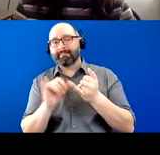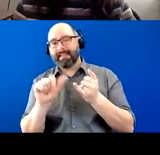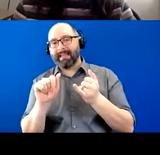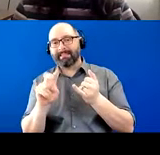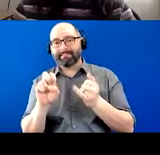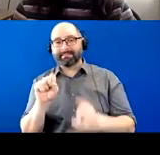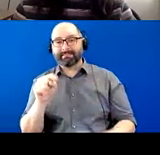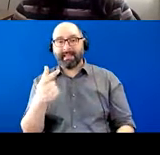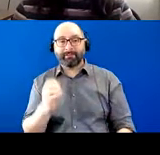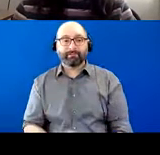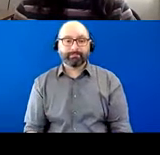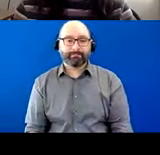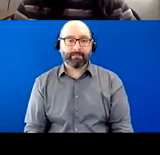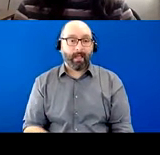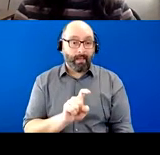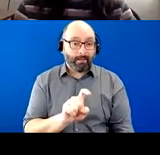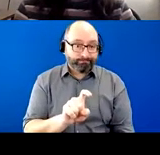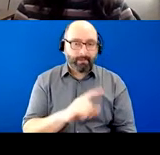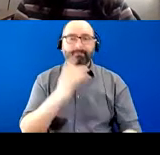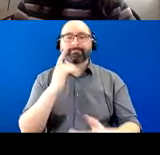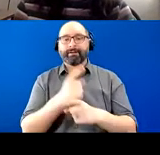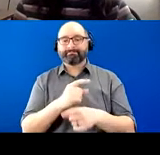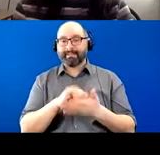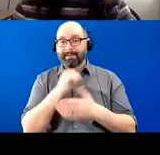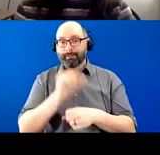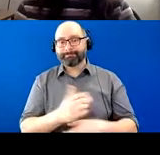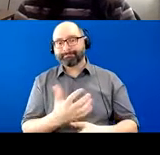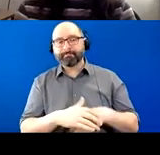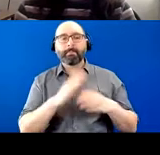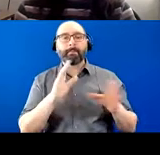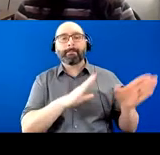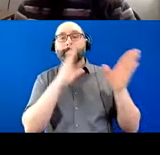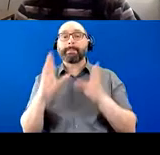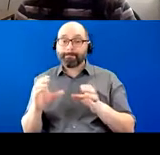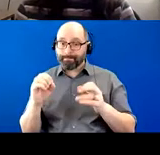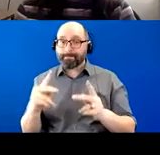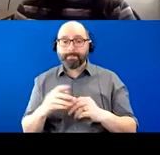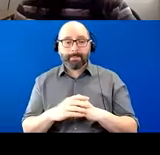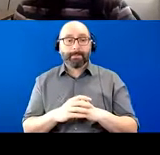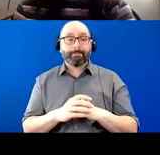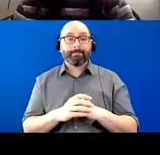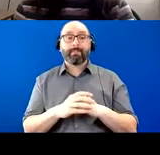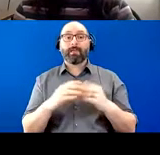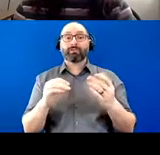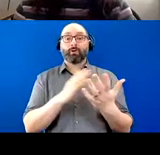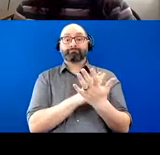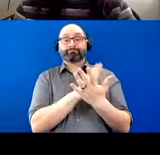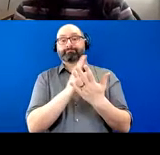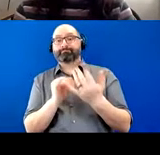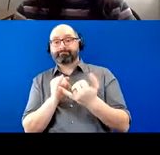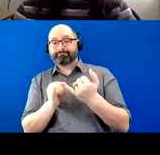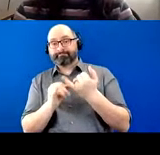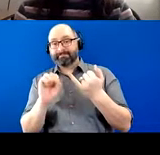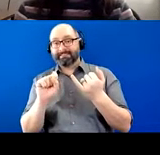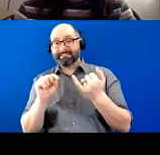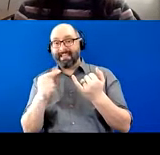Oh, that's what, right. Exactly. Um, okay. So, um, in the later stage, uh, we again want